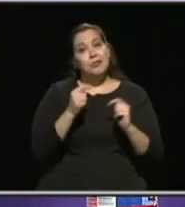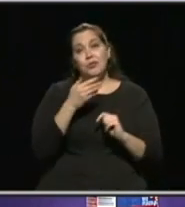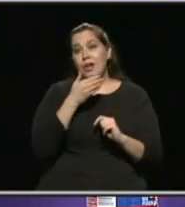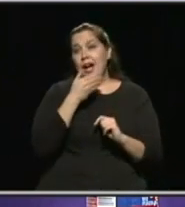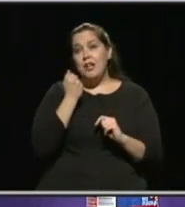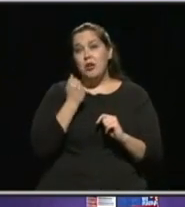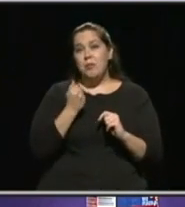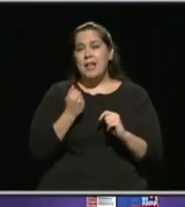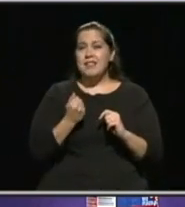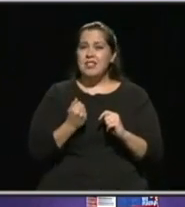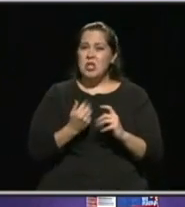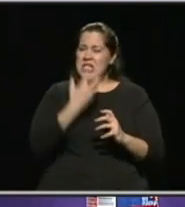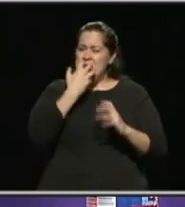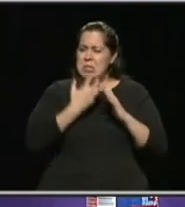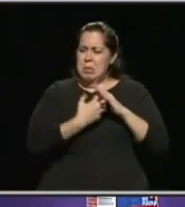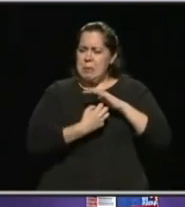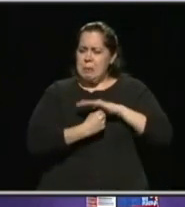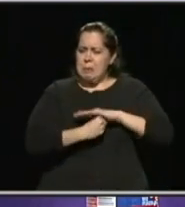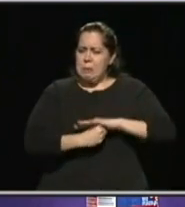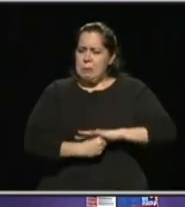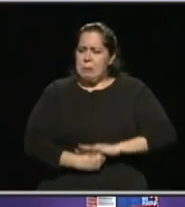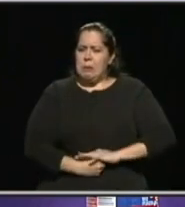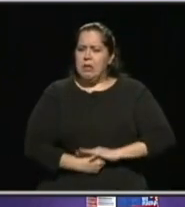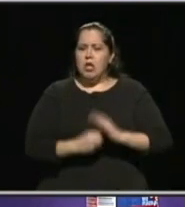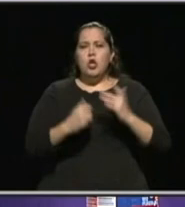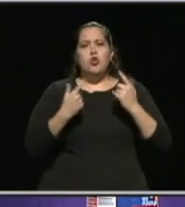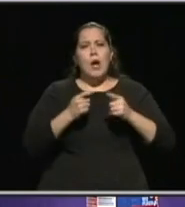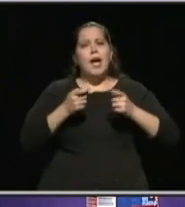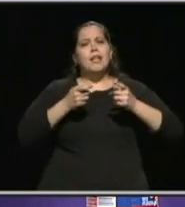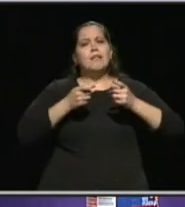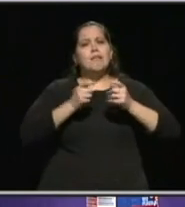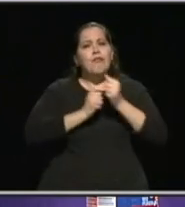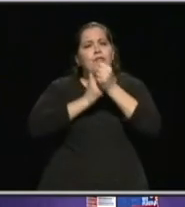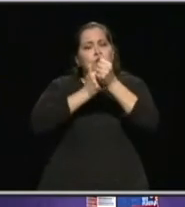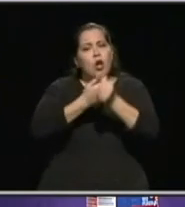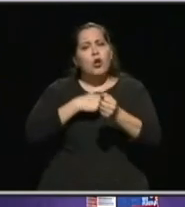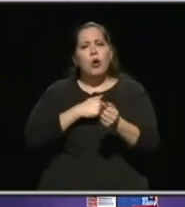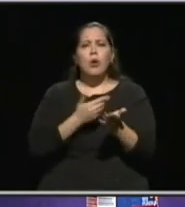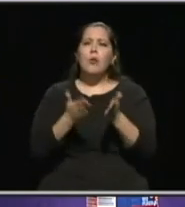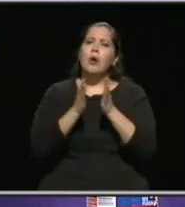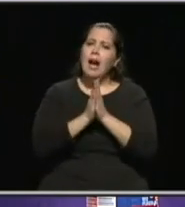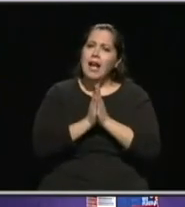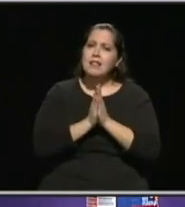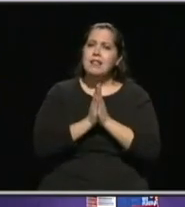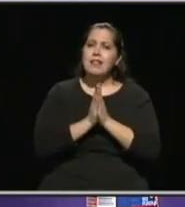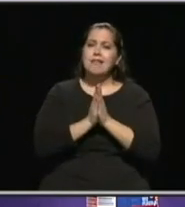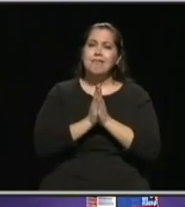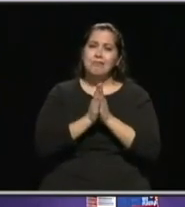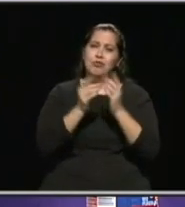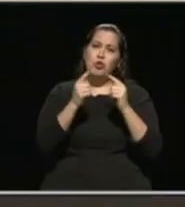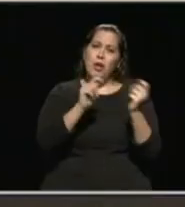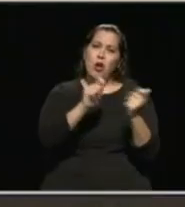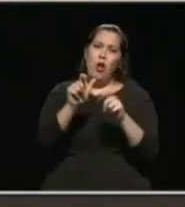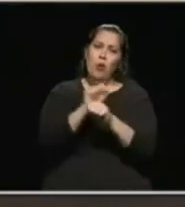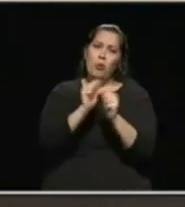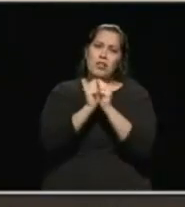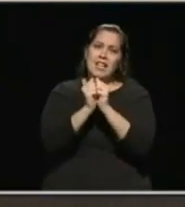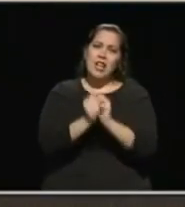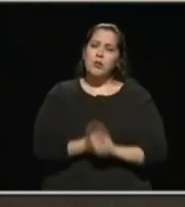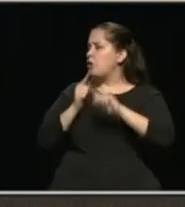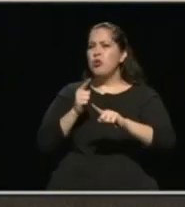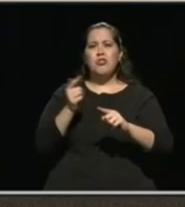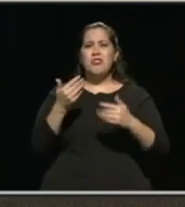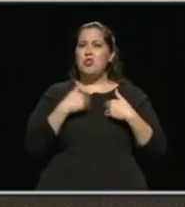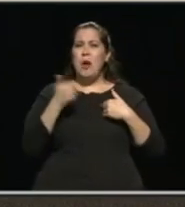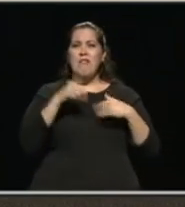best to hold anger down. Try your best to comply with what we're trying to do. And let's see if we all can't work together. So